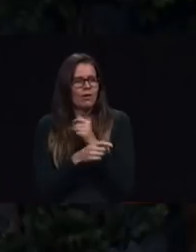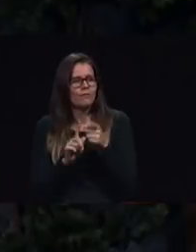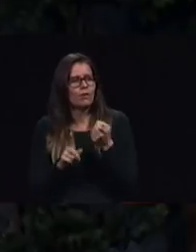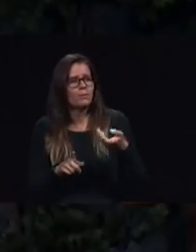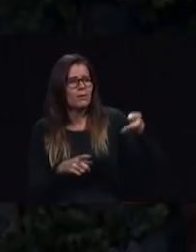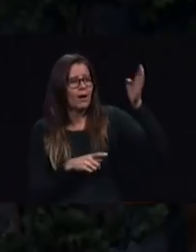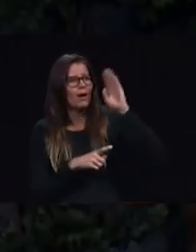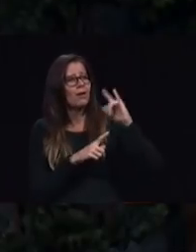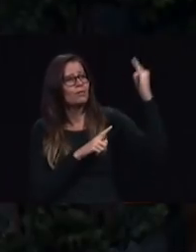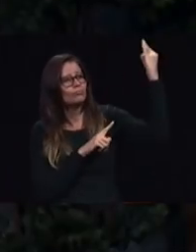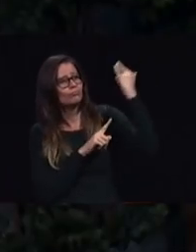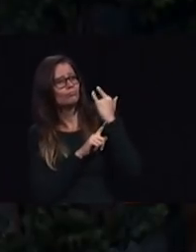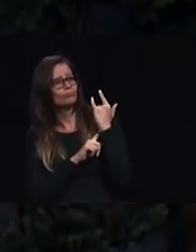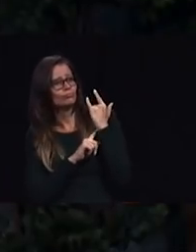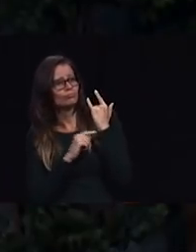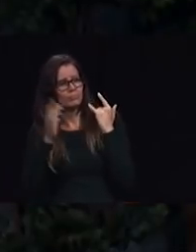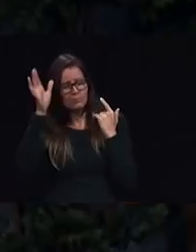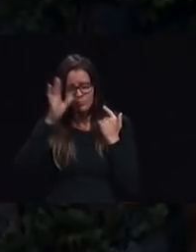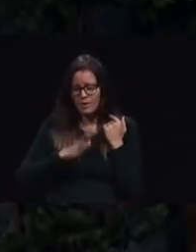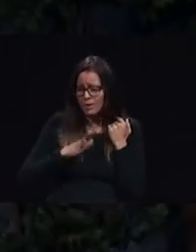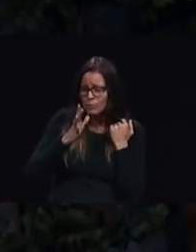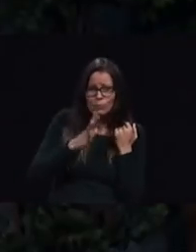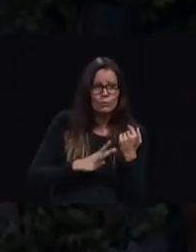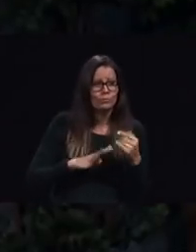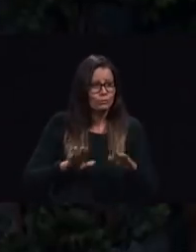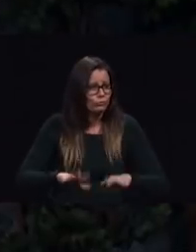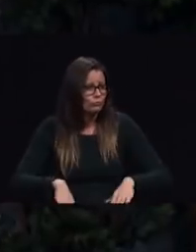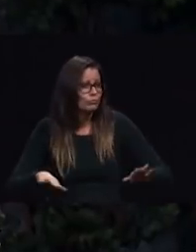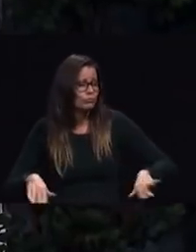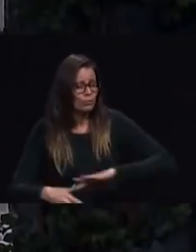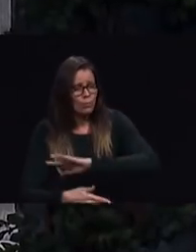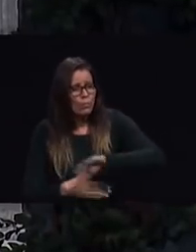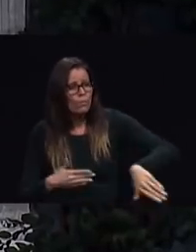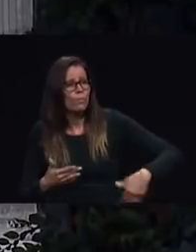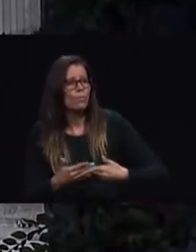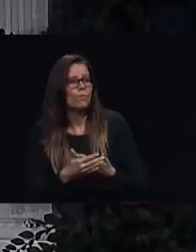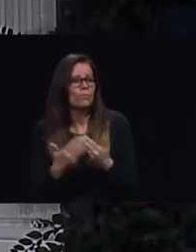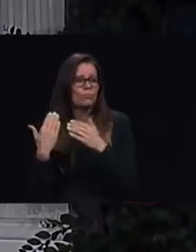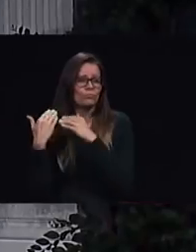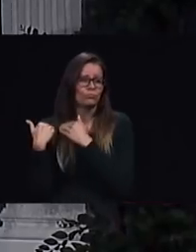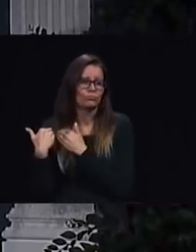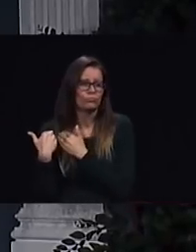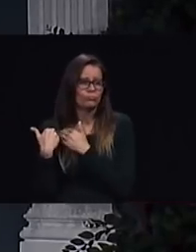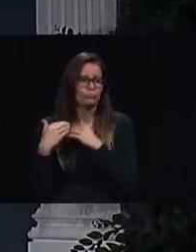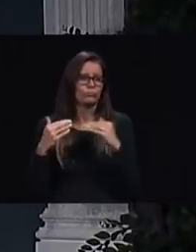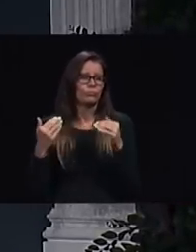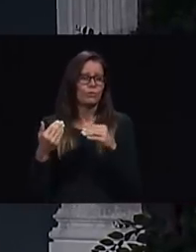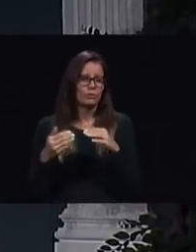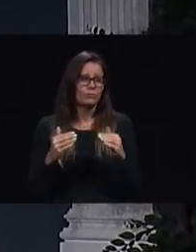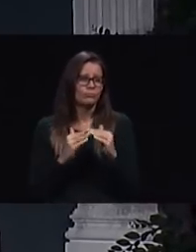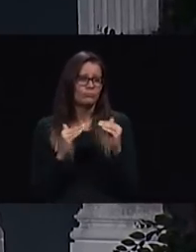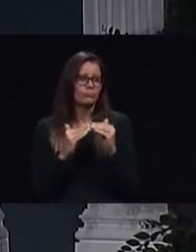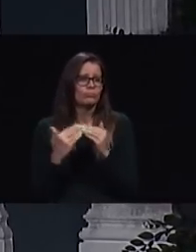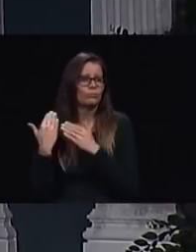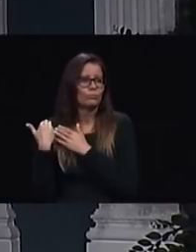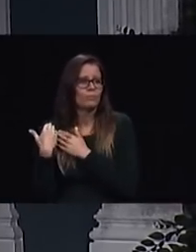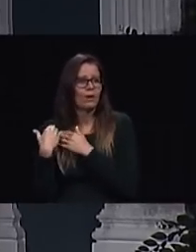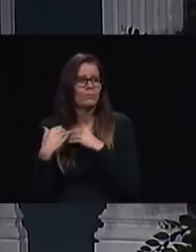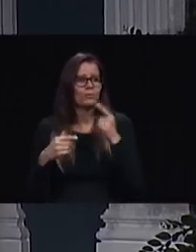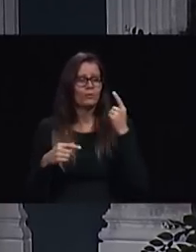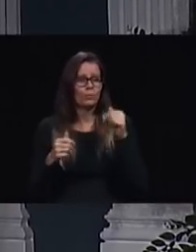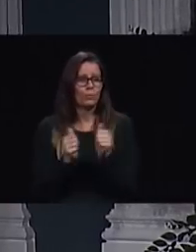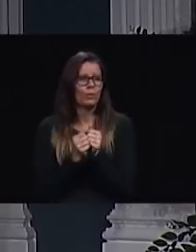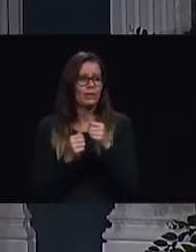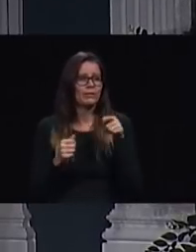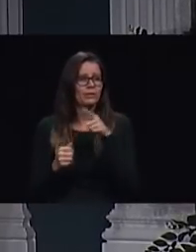all carrying a responsibility for sharing Christ with others all of this is possible as we lean